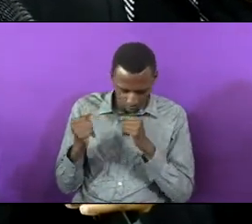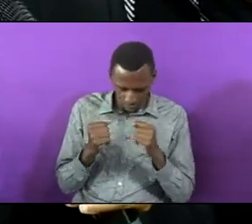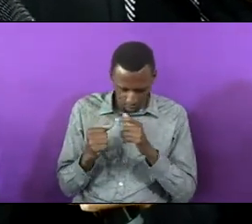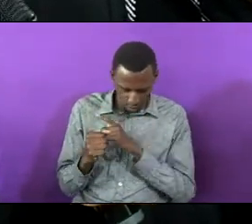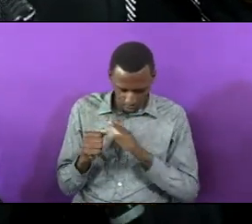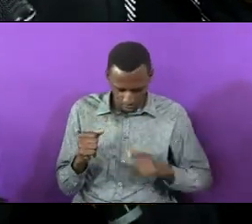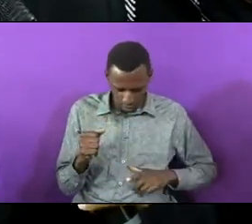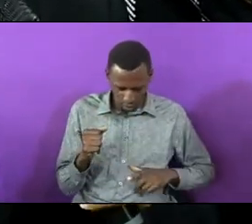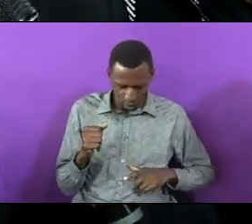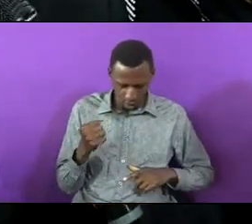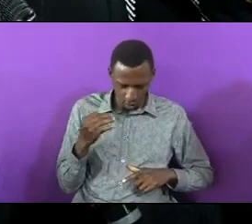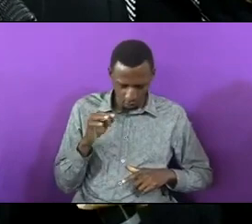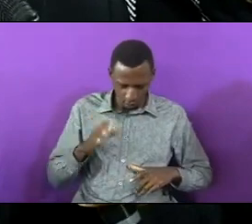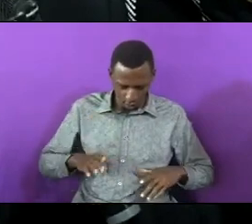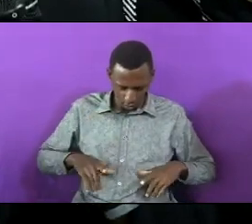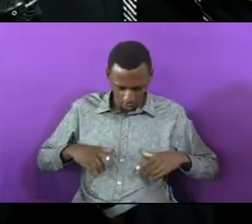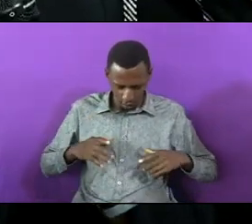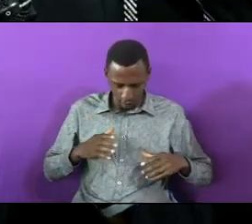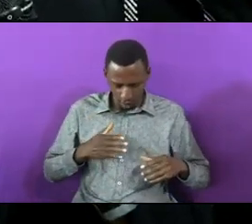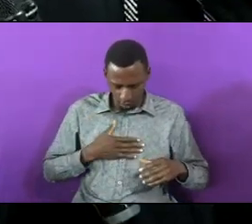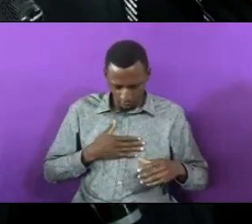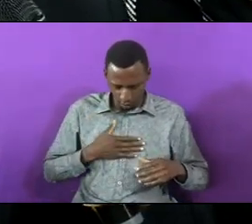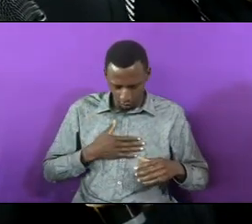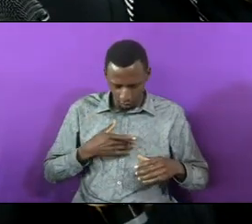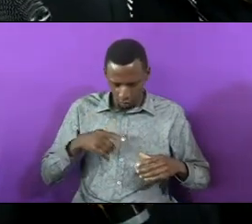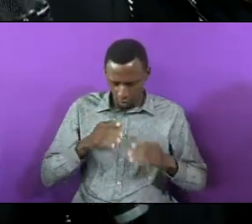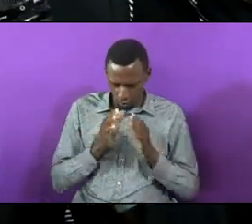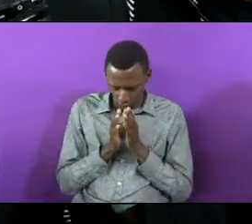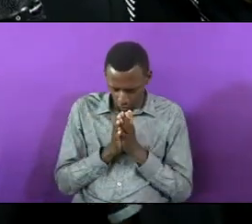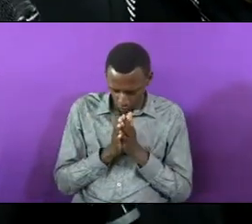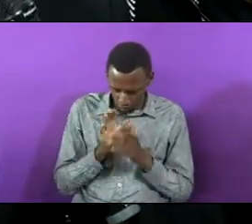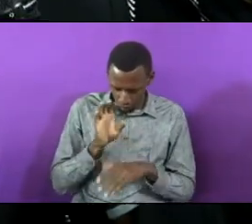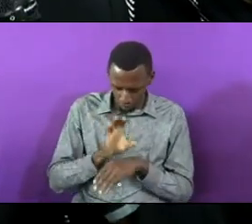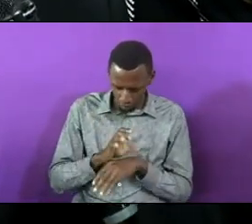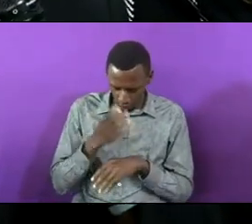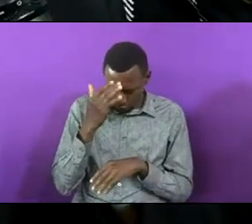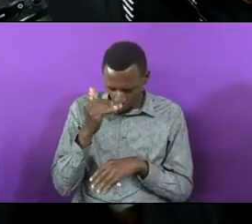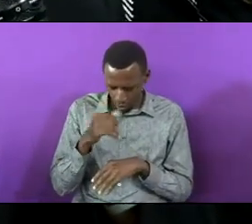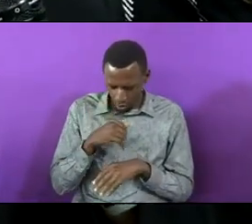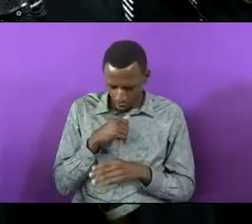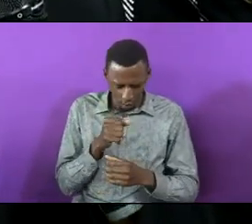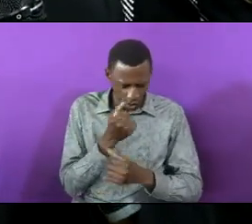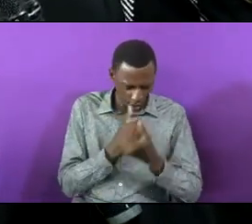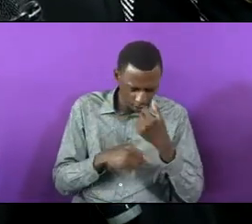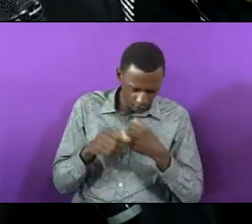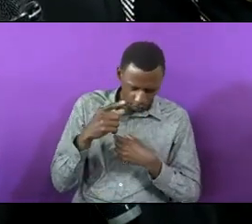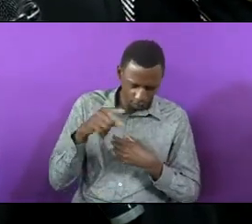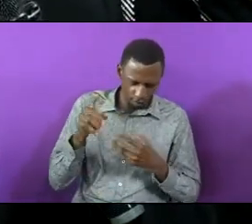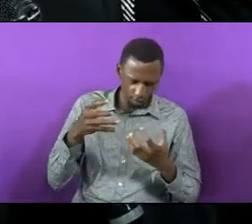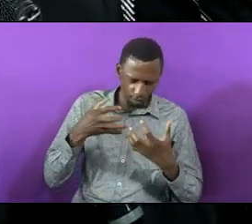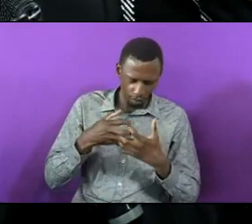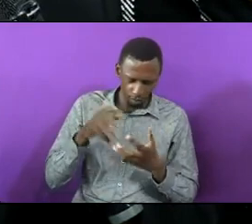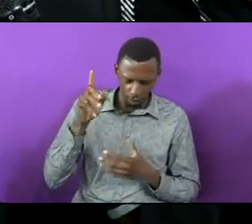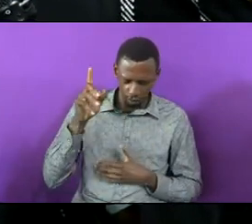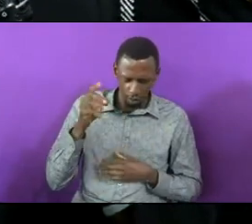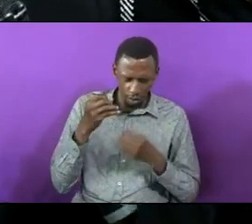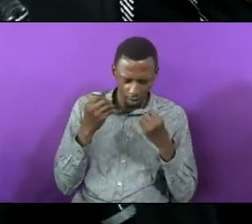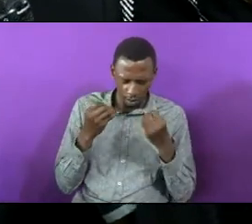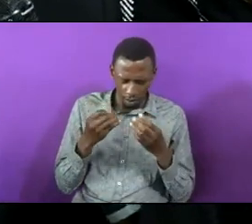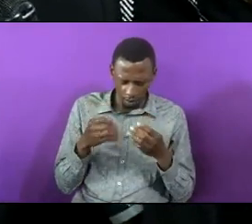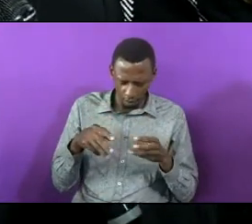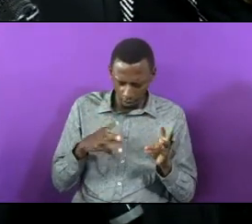church for we have not done according to your will in many ways we have fallen short